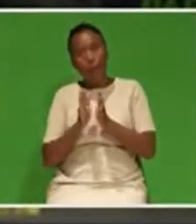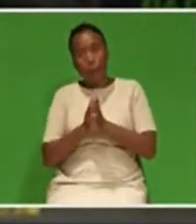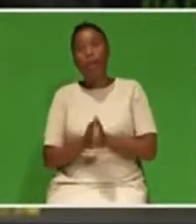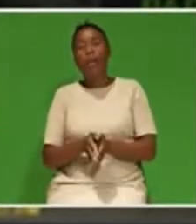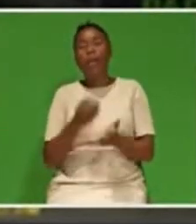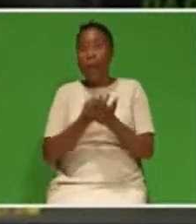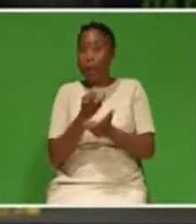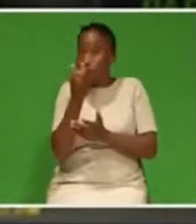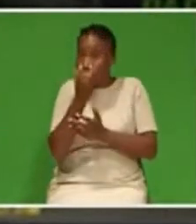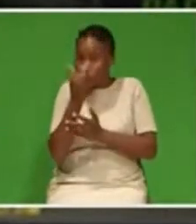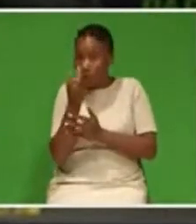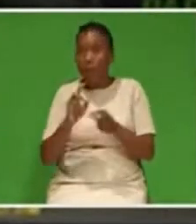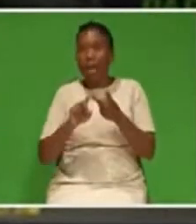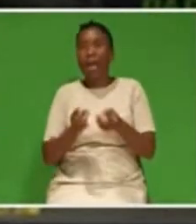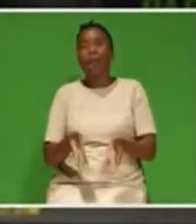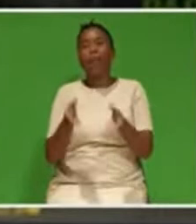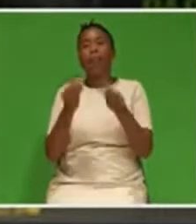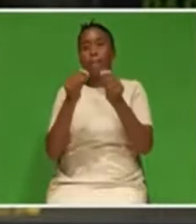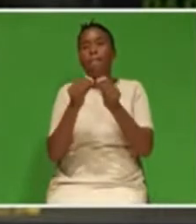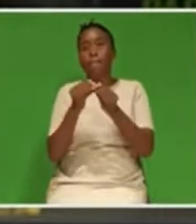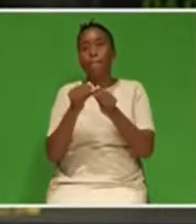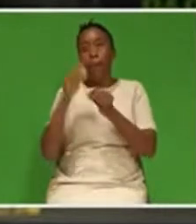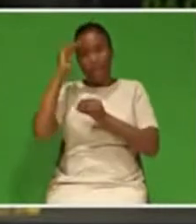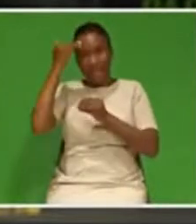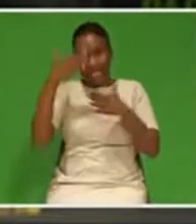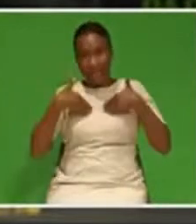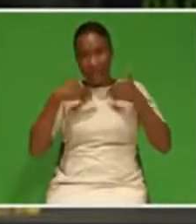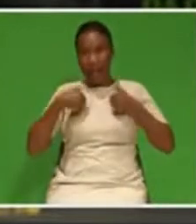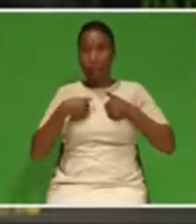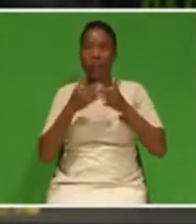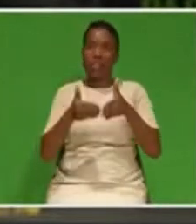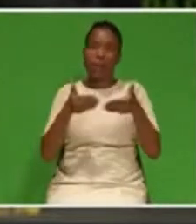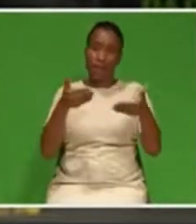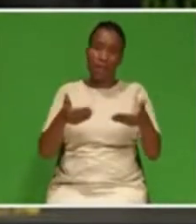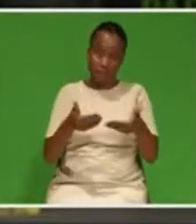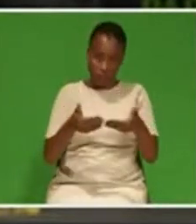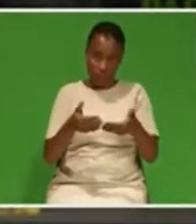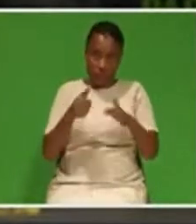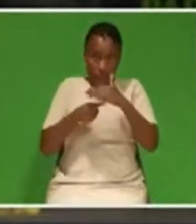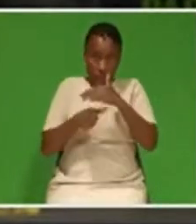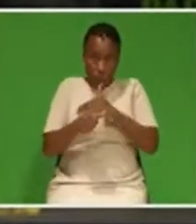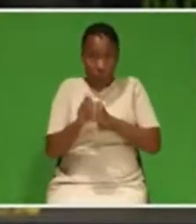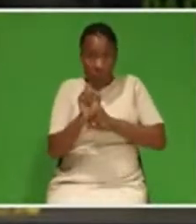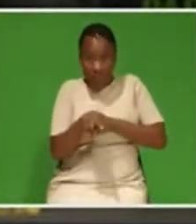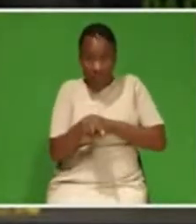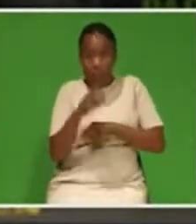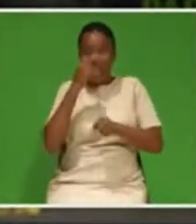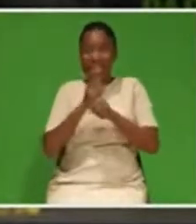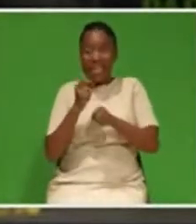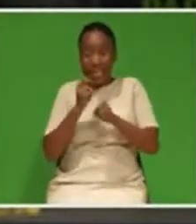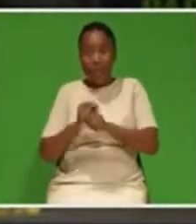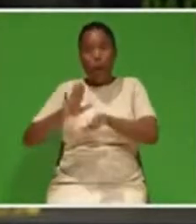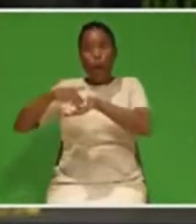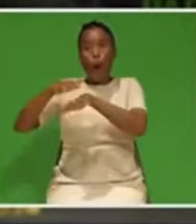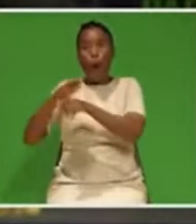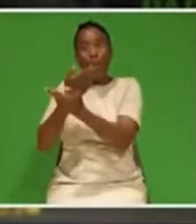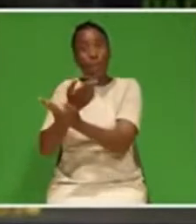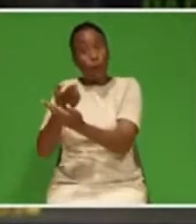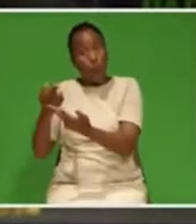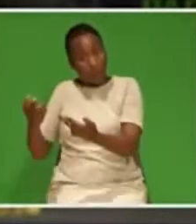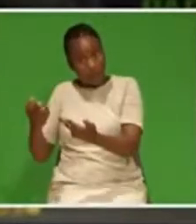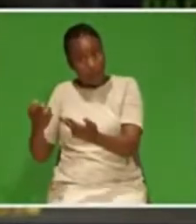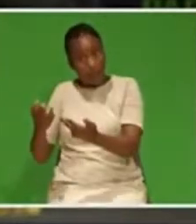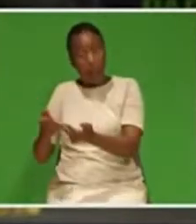services. Beyond that, we need to dedicate more resources and qualified professionals